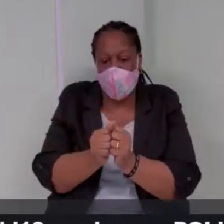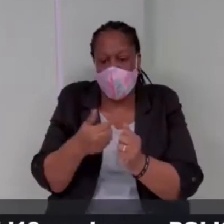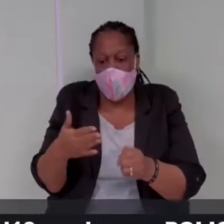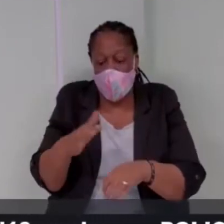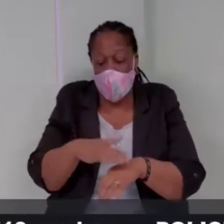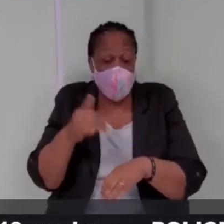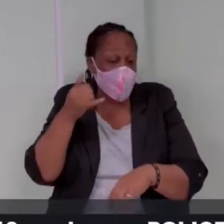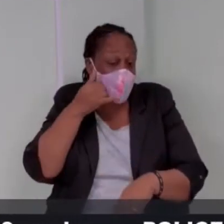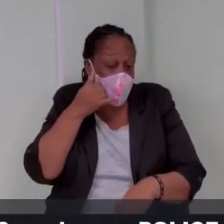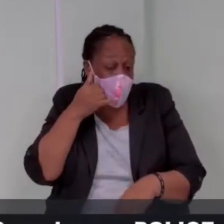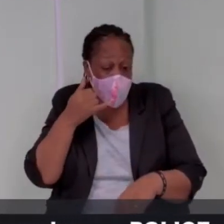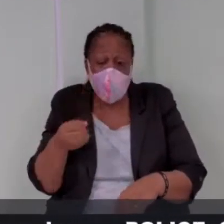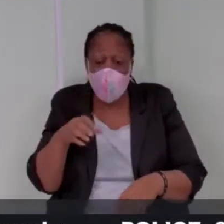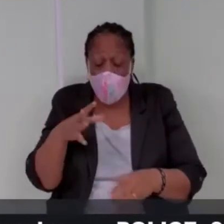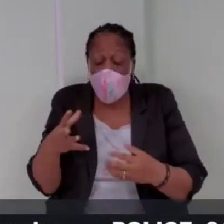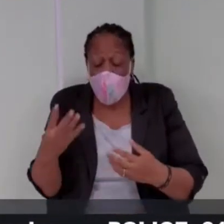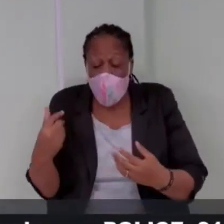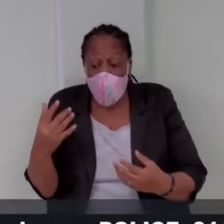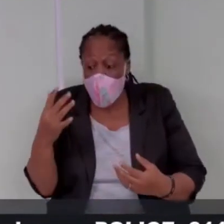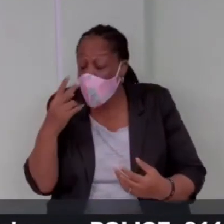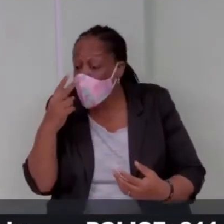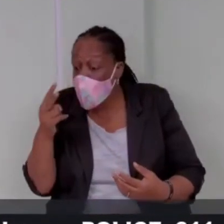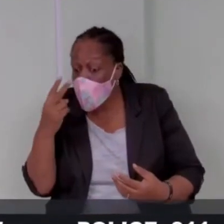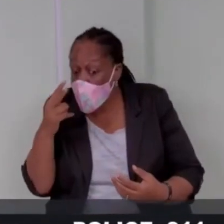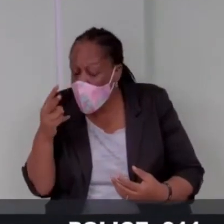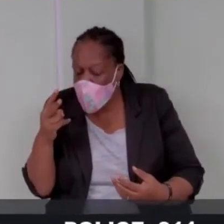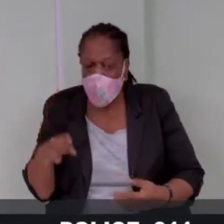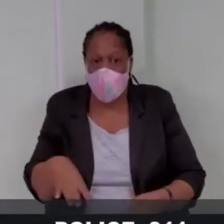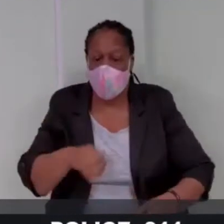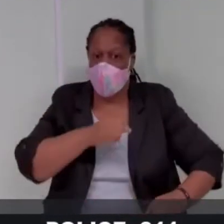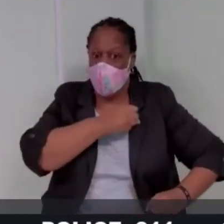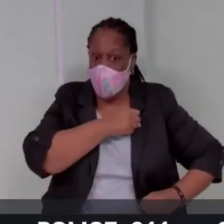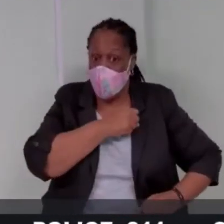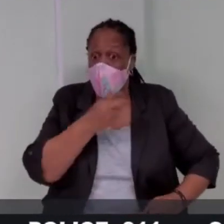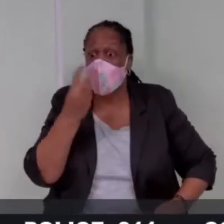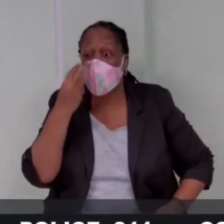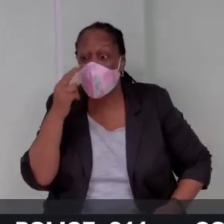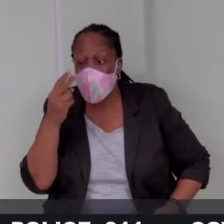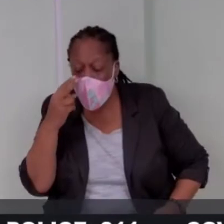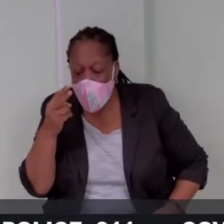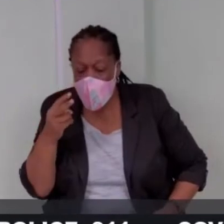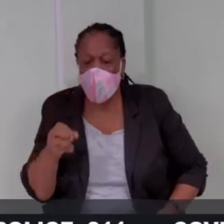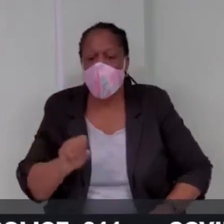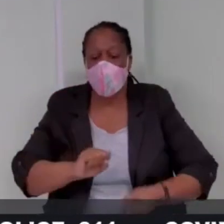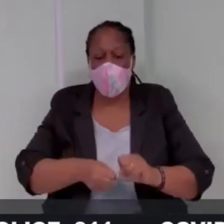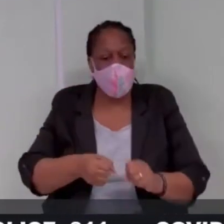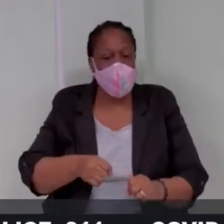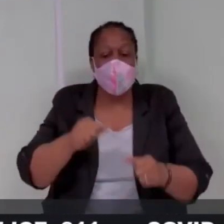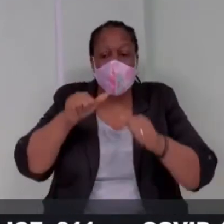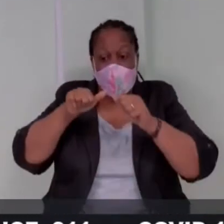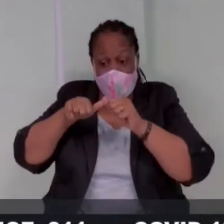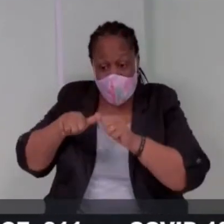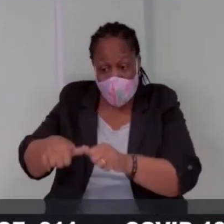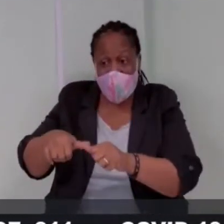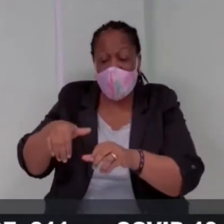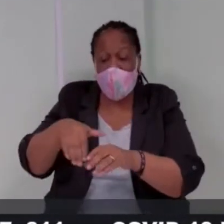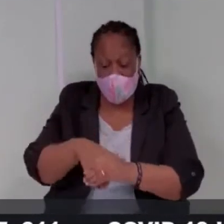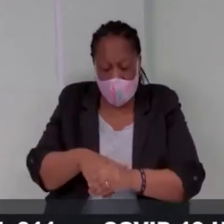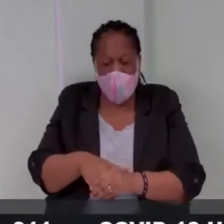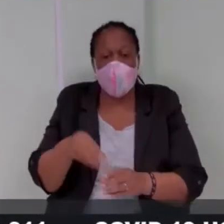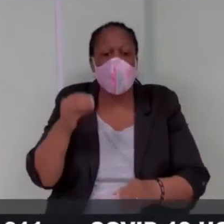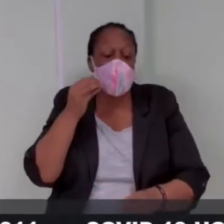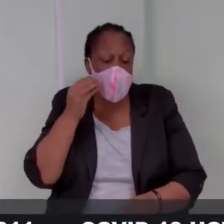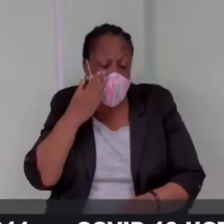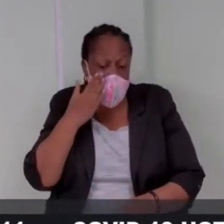all act as a second layer filter to ensure containment notwithstanding these border